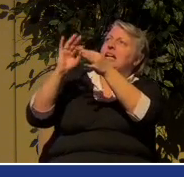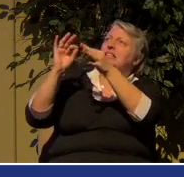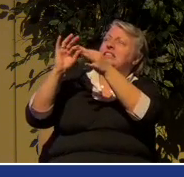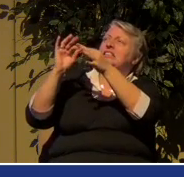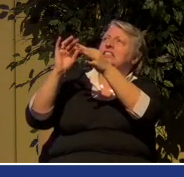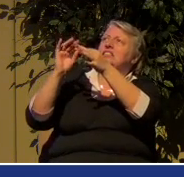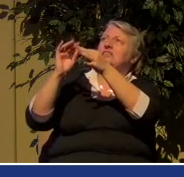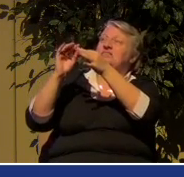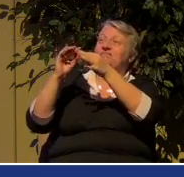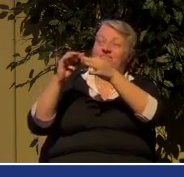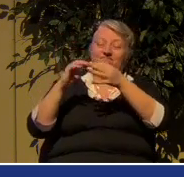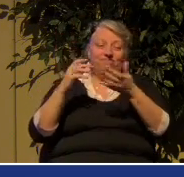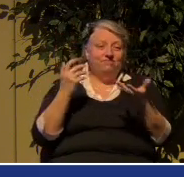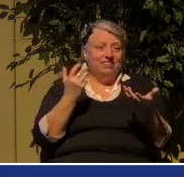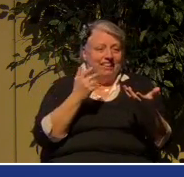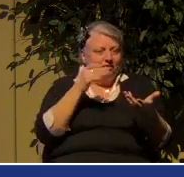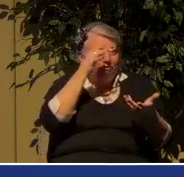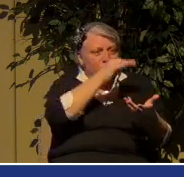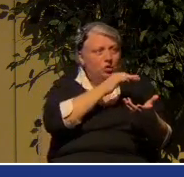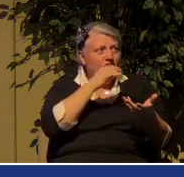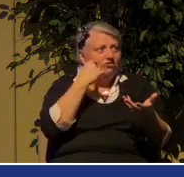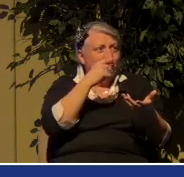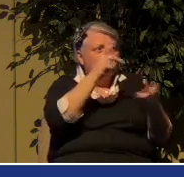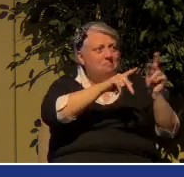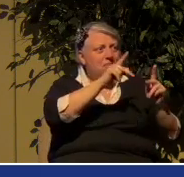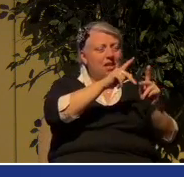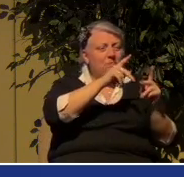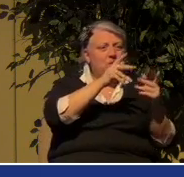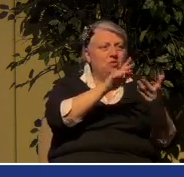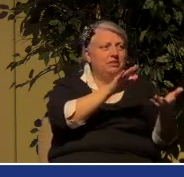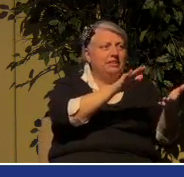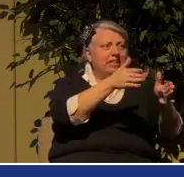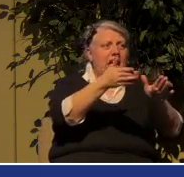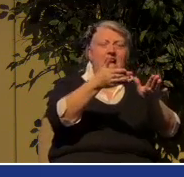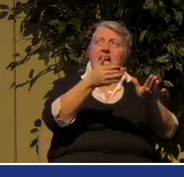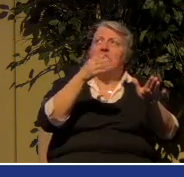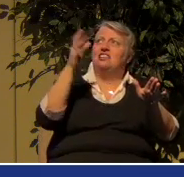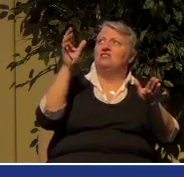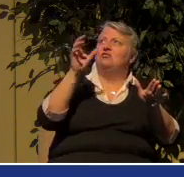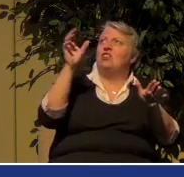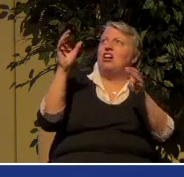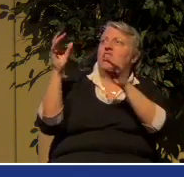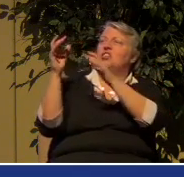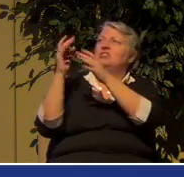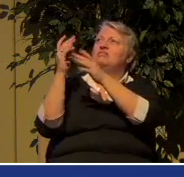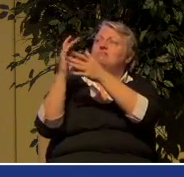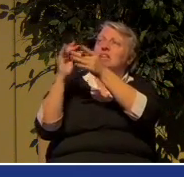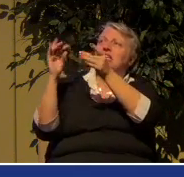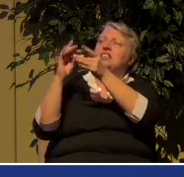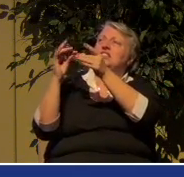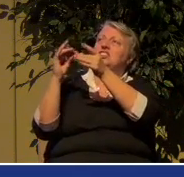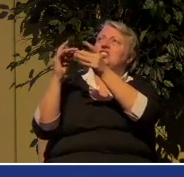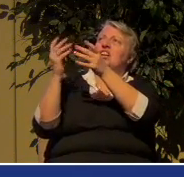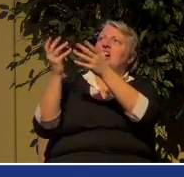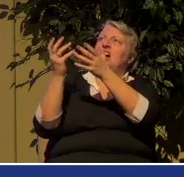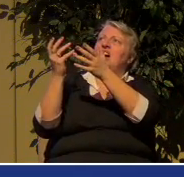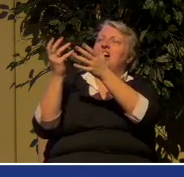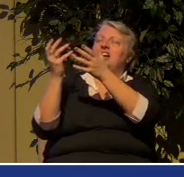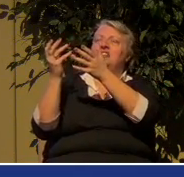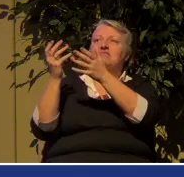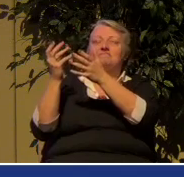perish. But guess what it is for those who have embraced it? Power of God